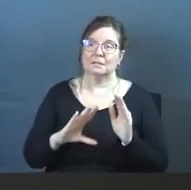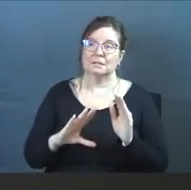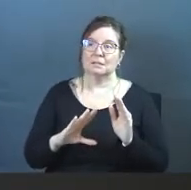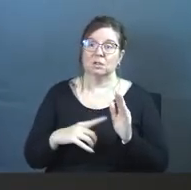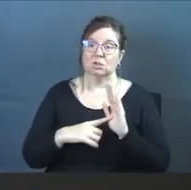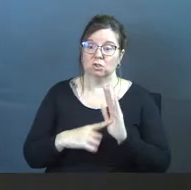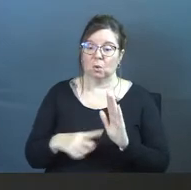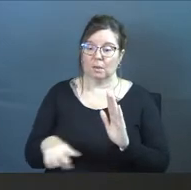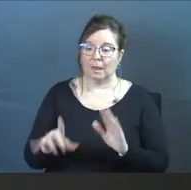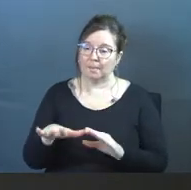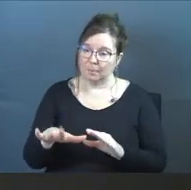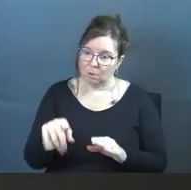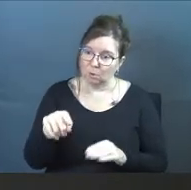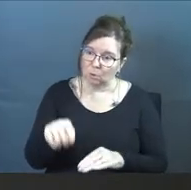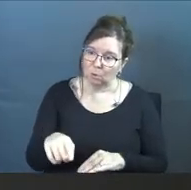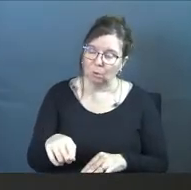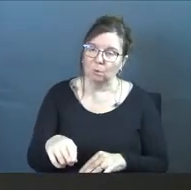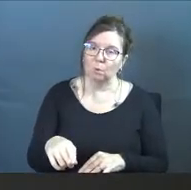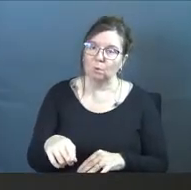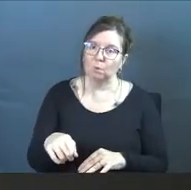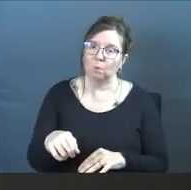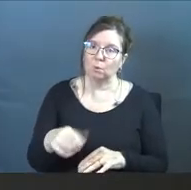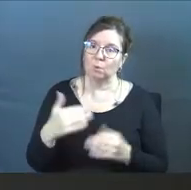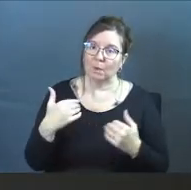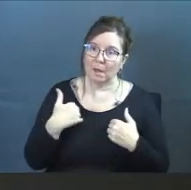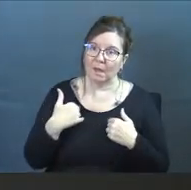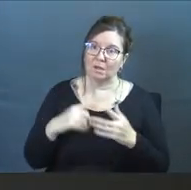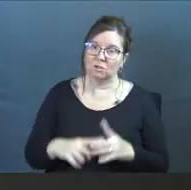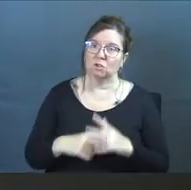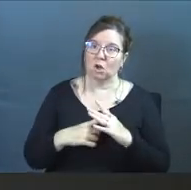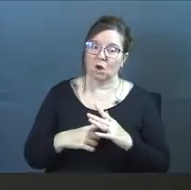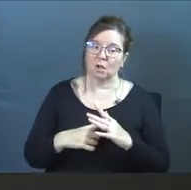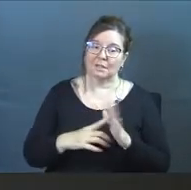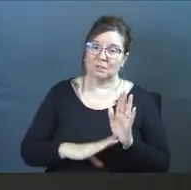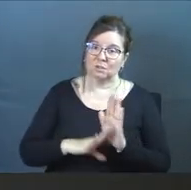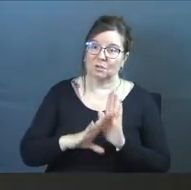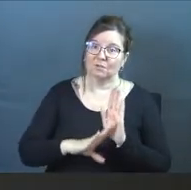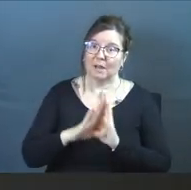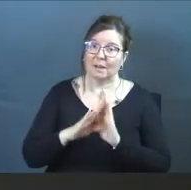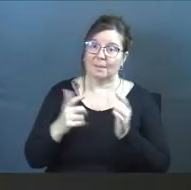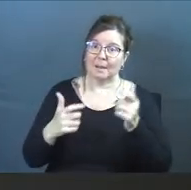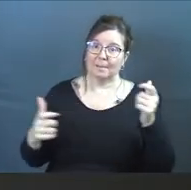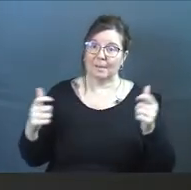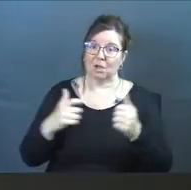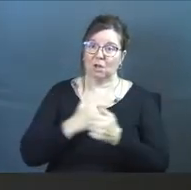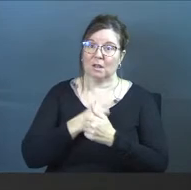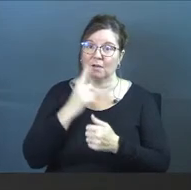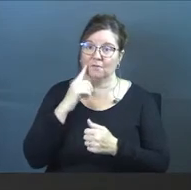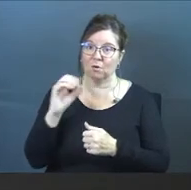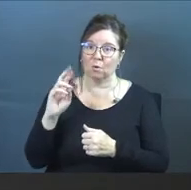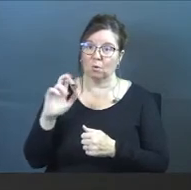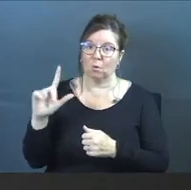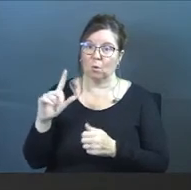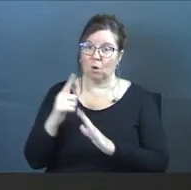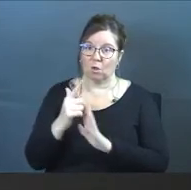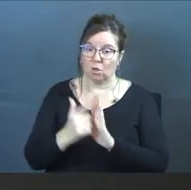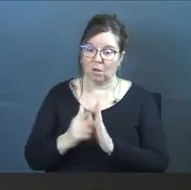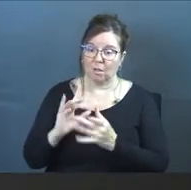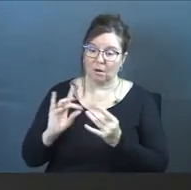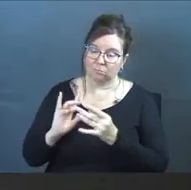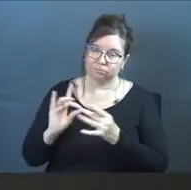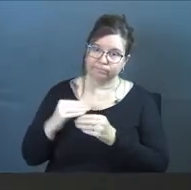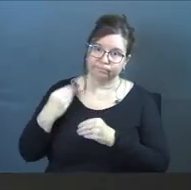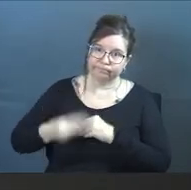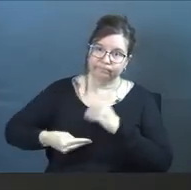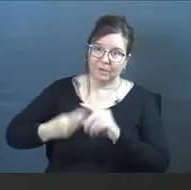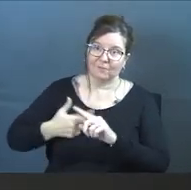showing them that, hey, you have started to develop a bigger love for oral law that was passed